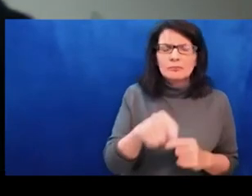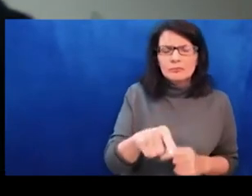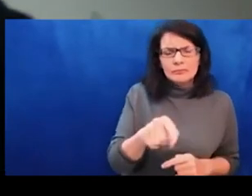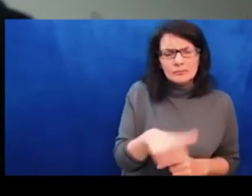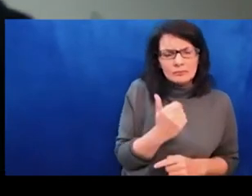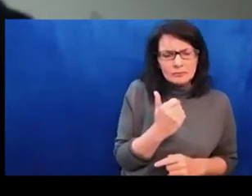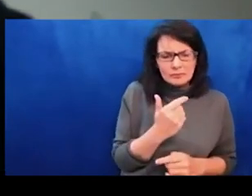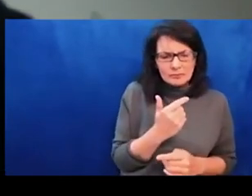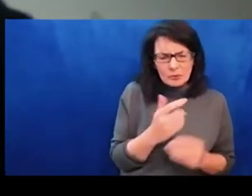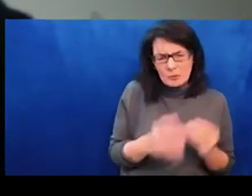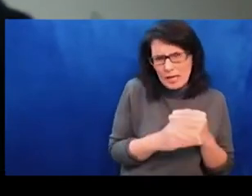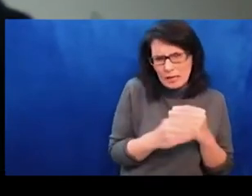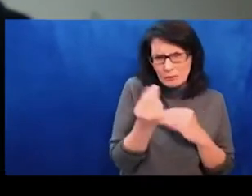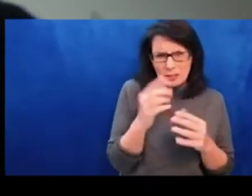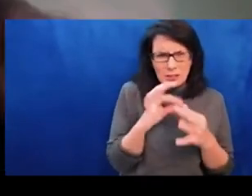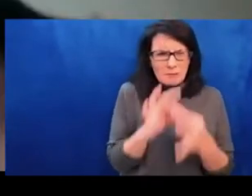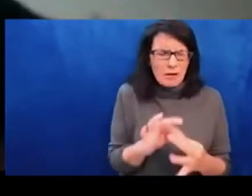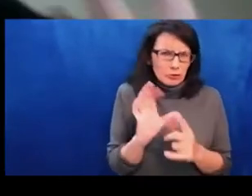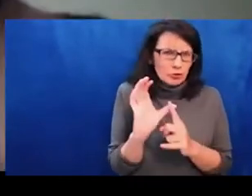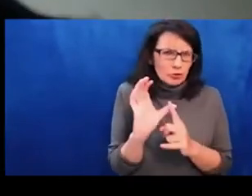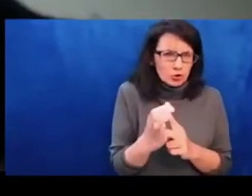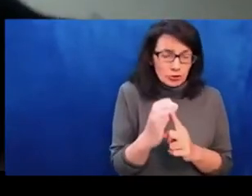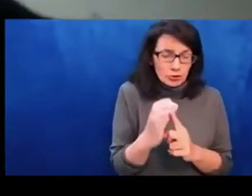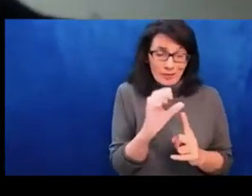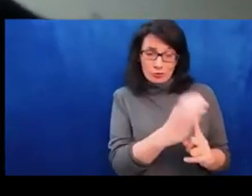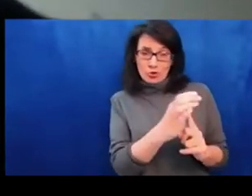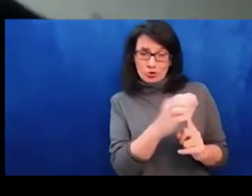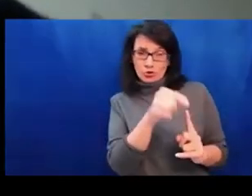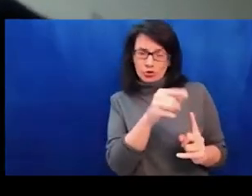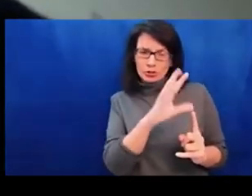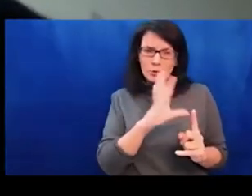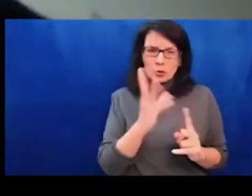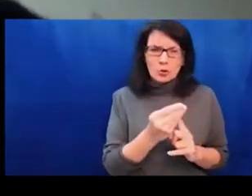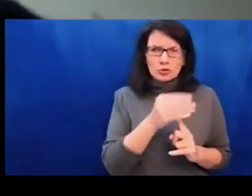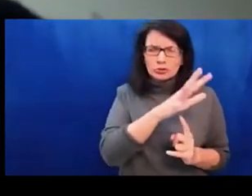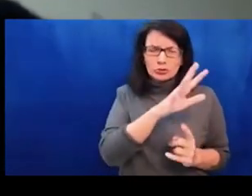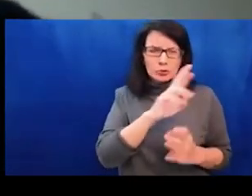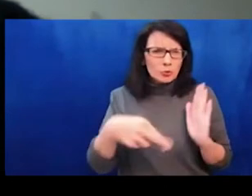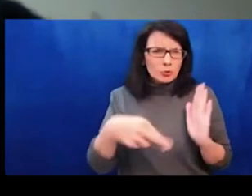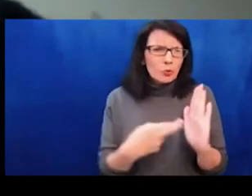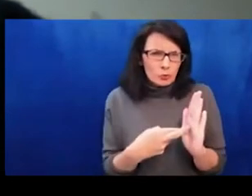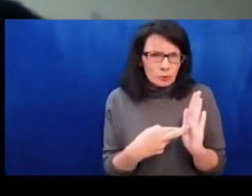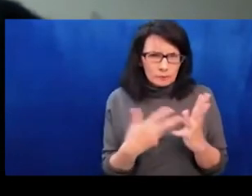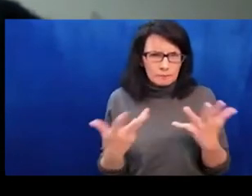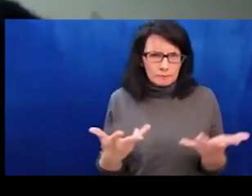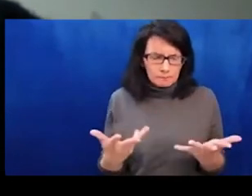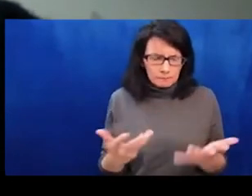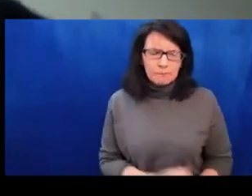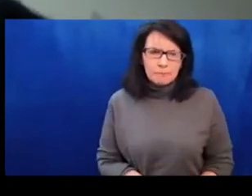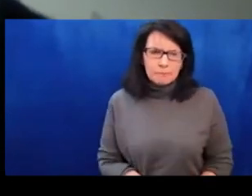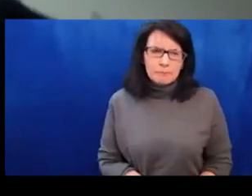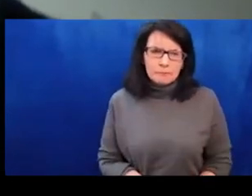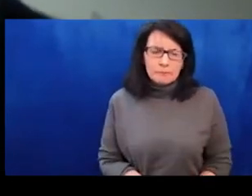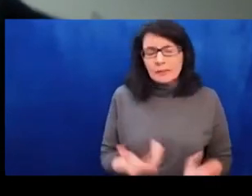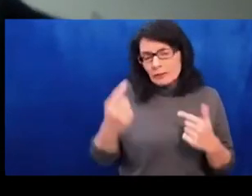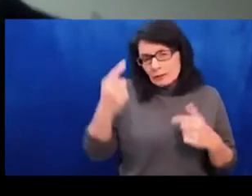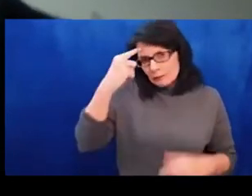happening and also thinking through your body and through your sensations and kind of being guided